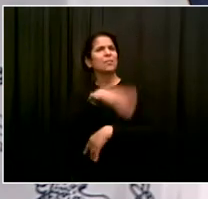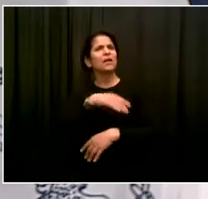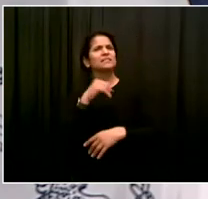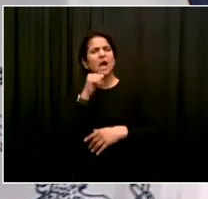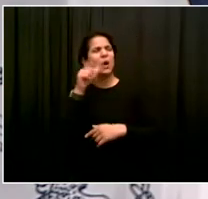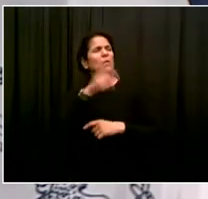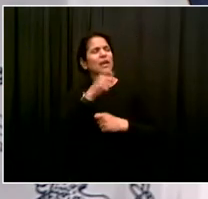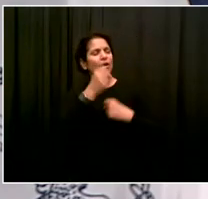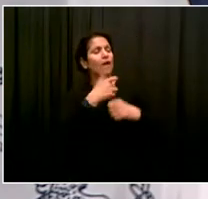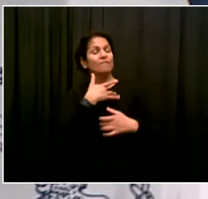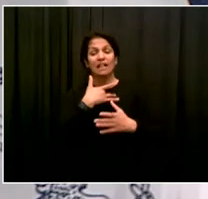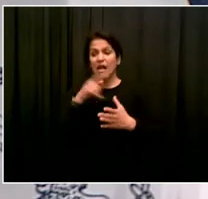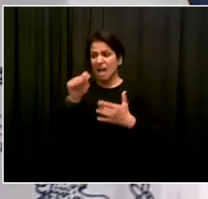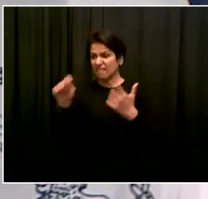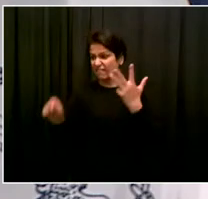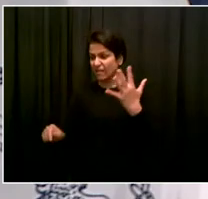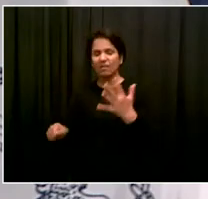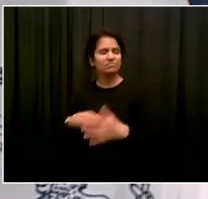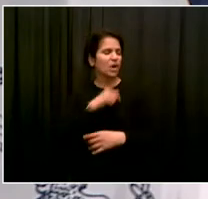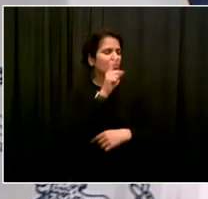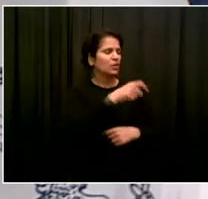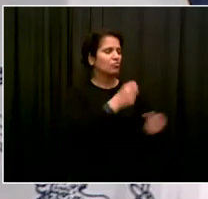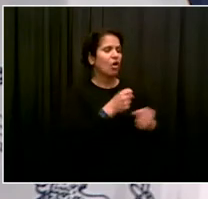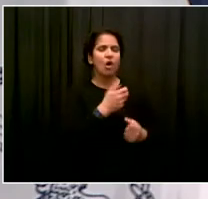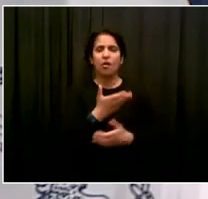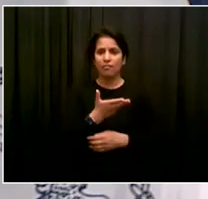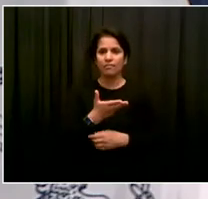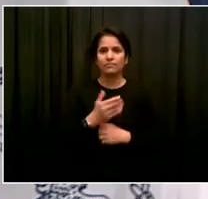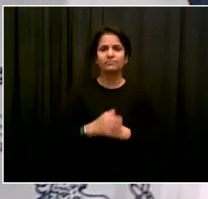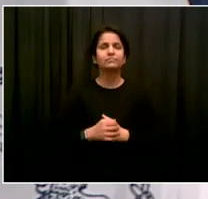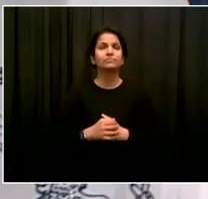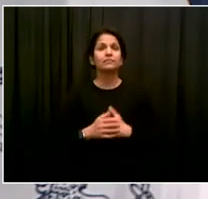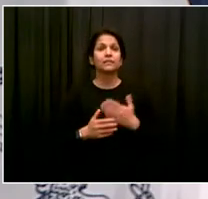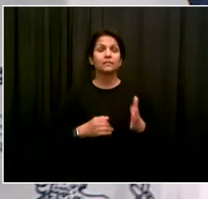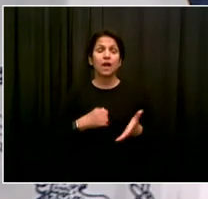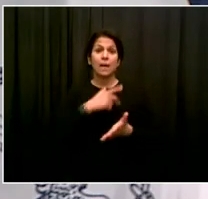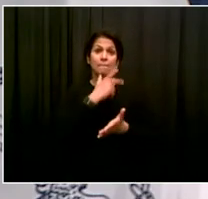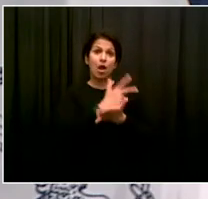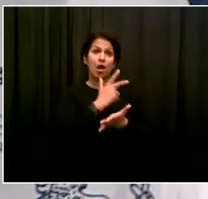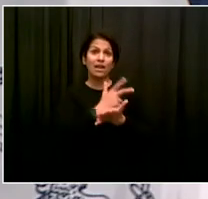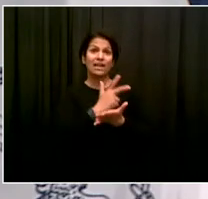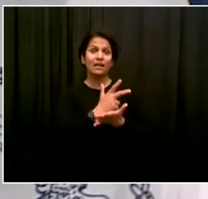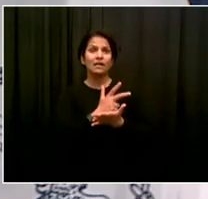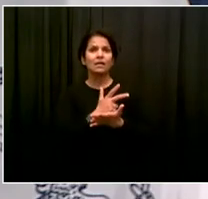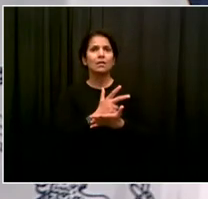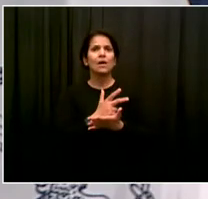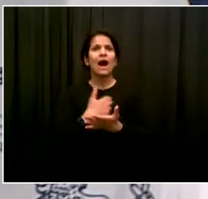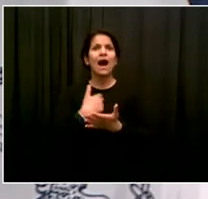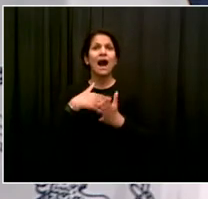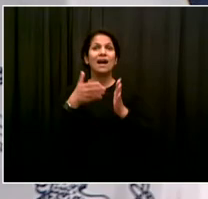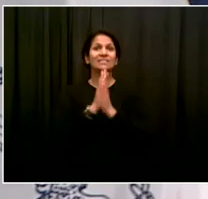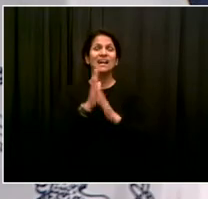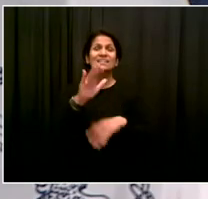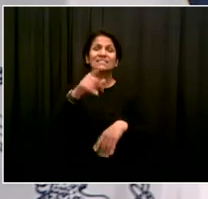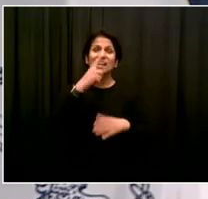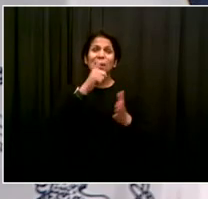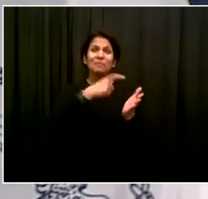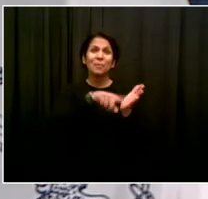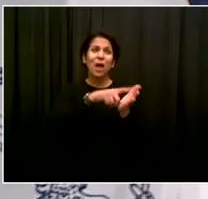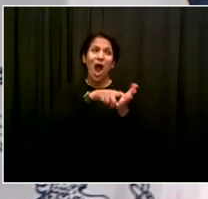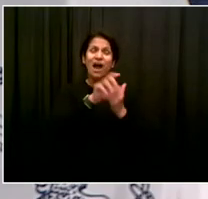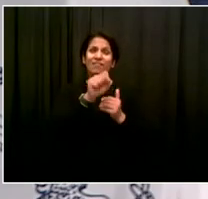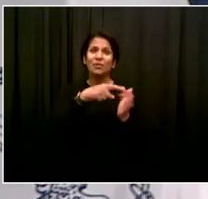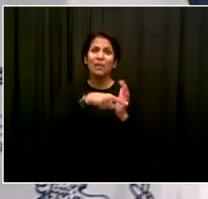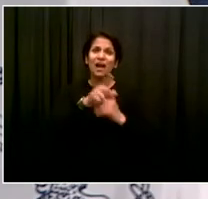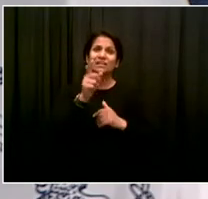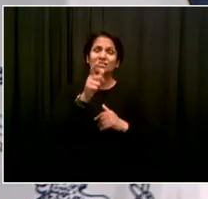people to pay appropriately for parking more and more and also we're using a lot of those spaces for other very important things,